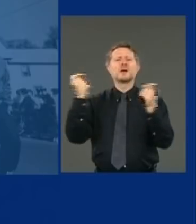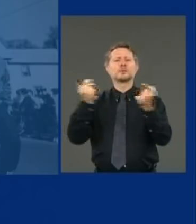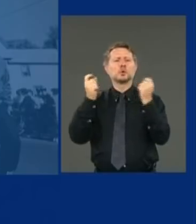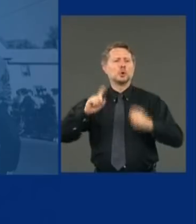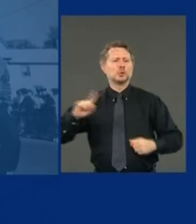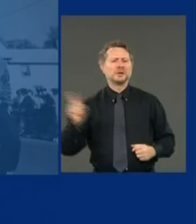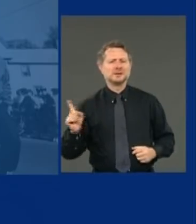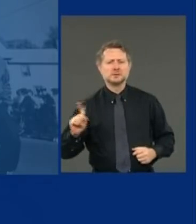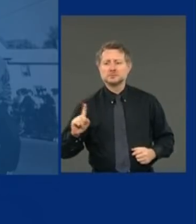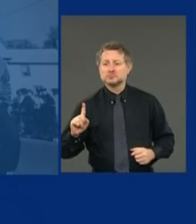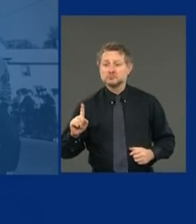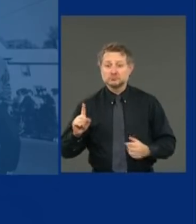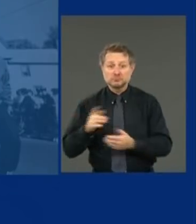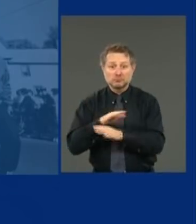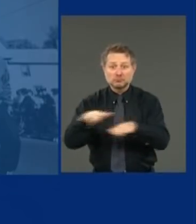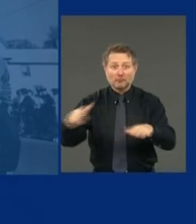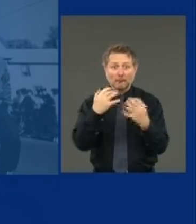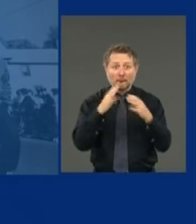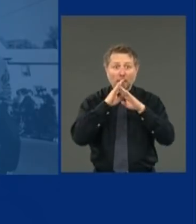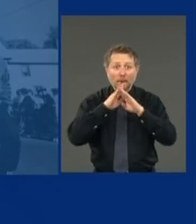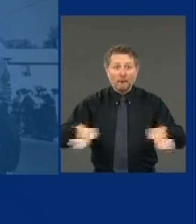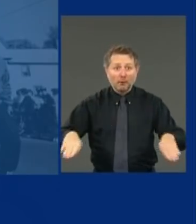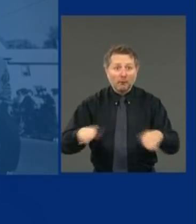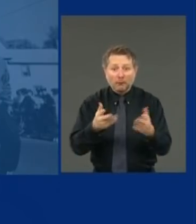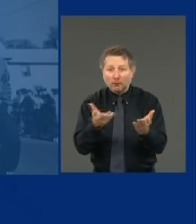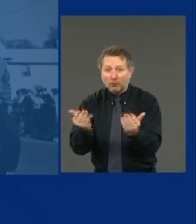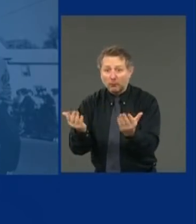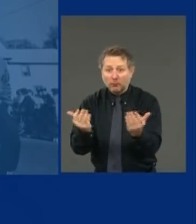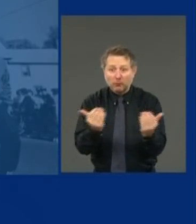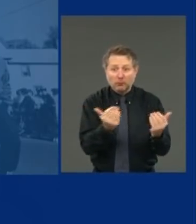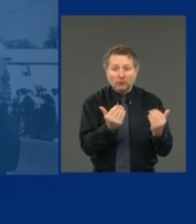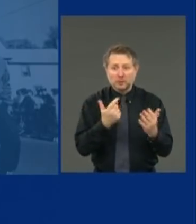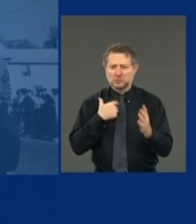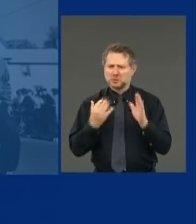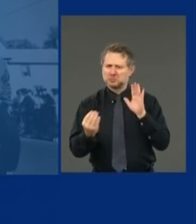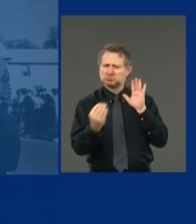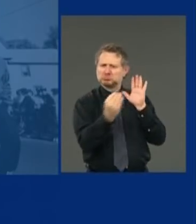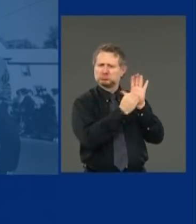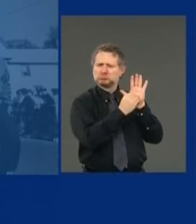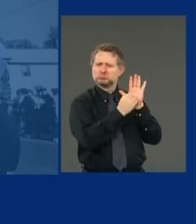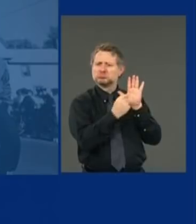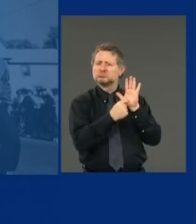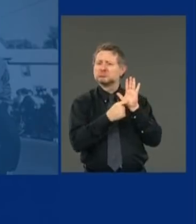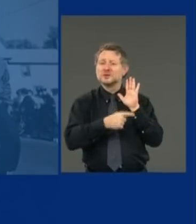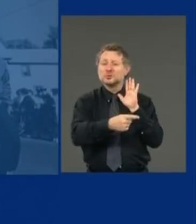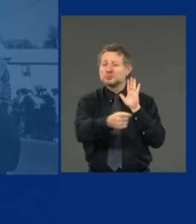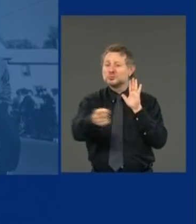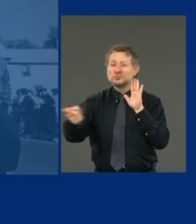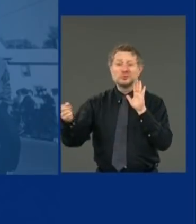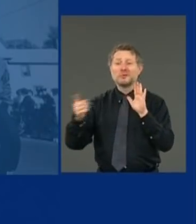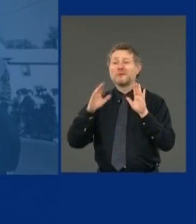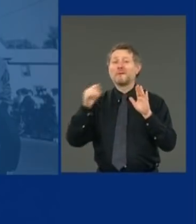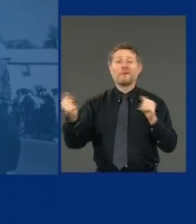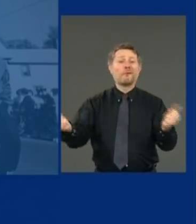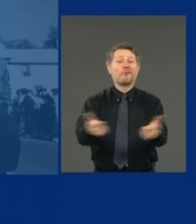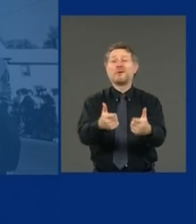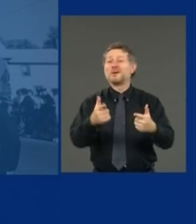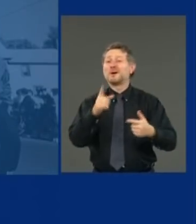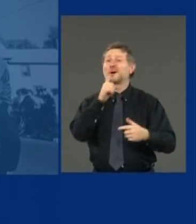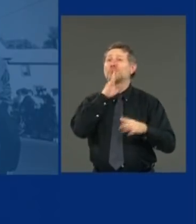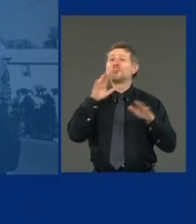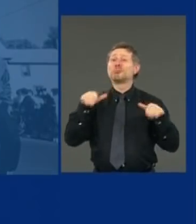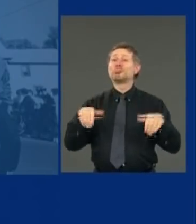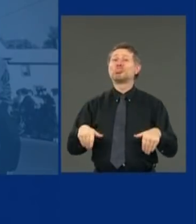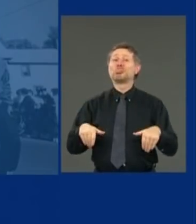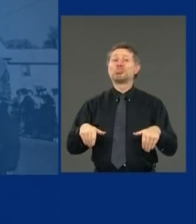No answer. No answer. Let the record show there is not a single submission from the